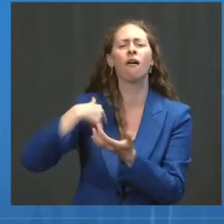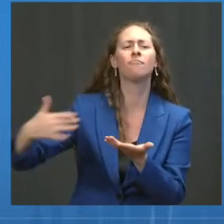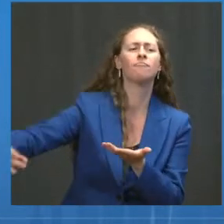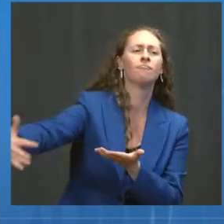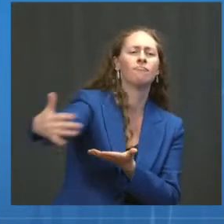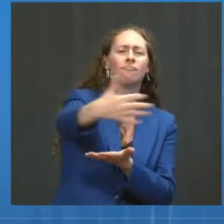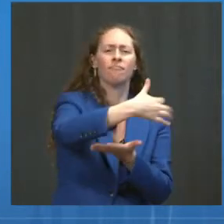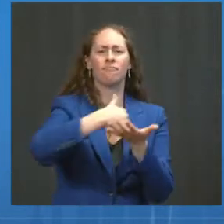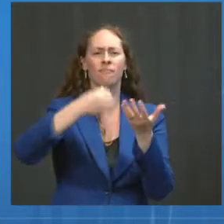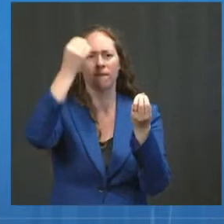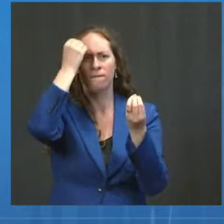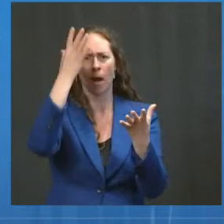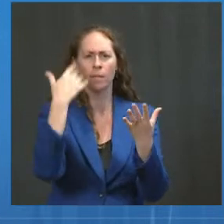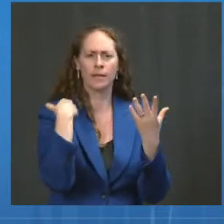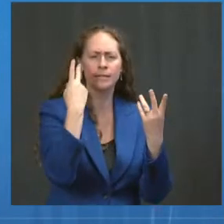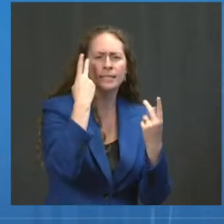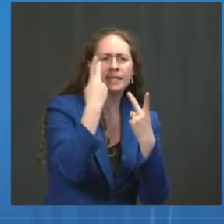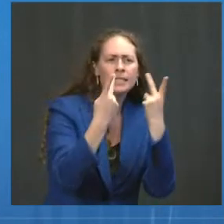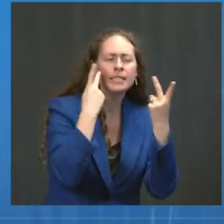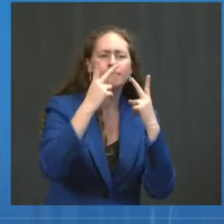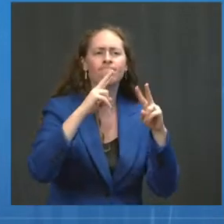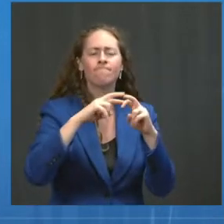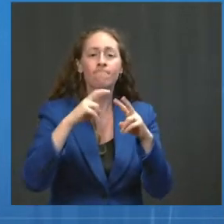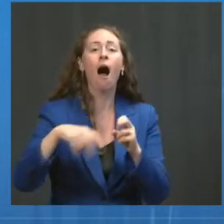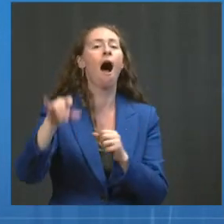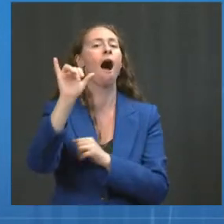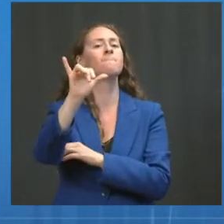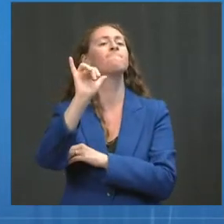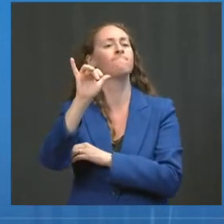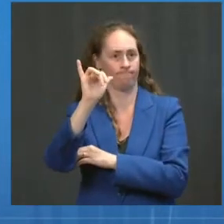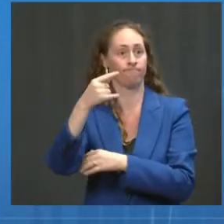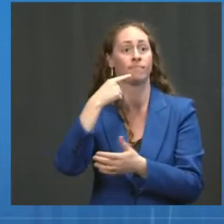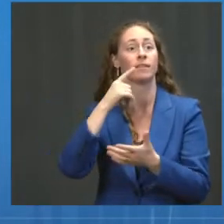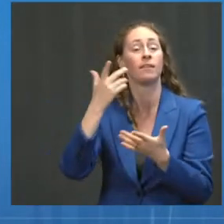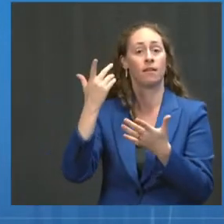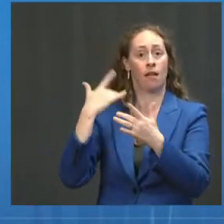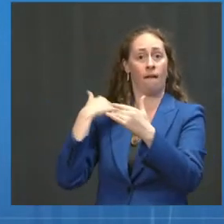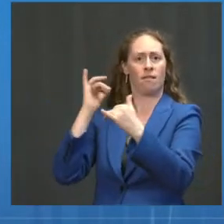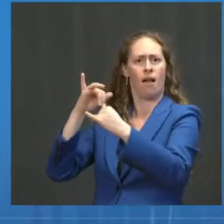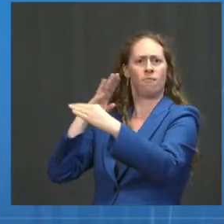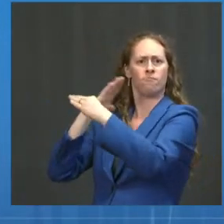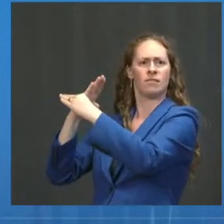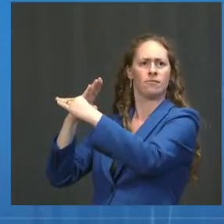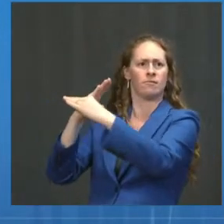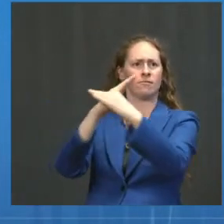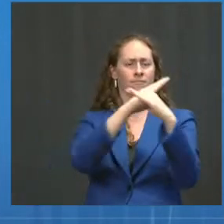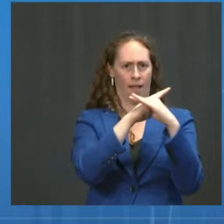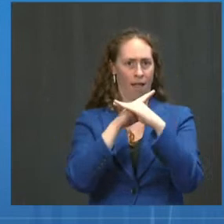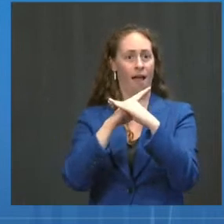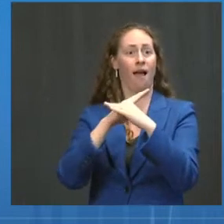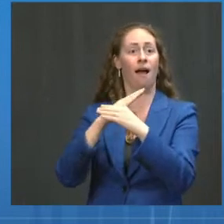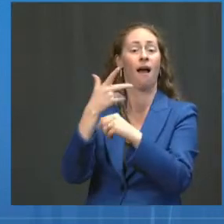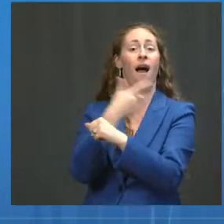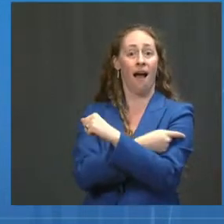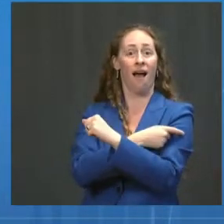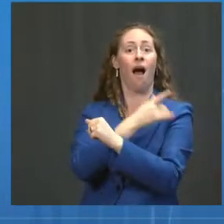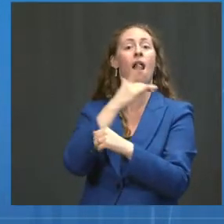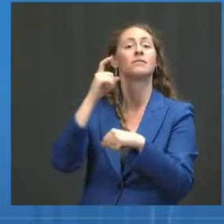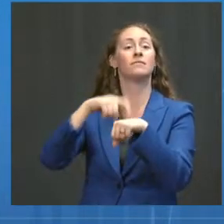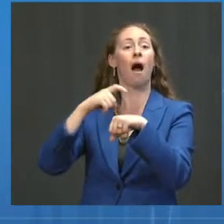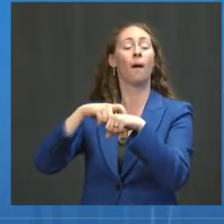time. This is likely due to both waning immunity and the strength of the widespread Delta variant.